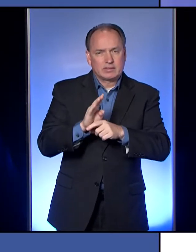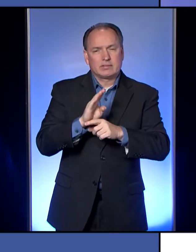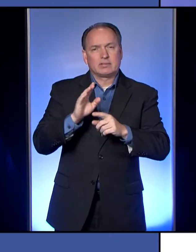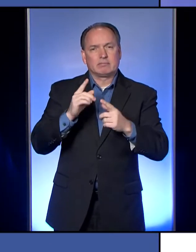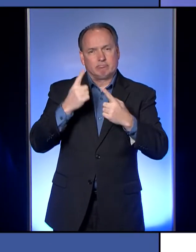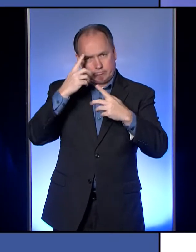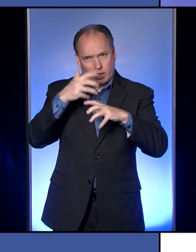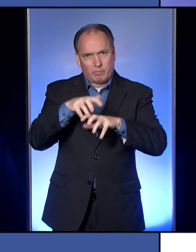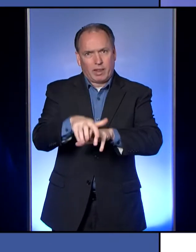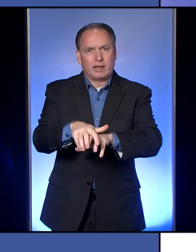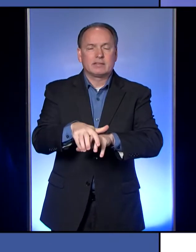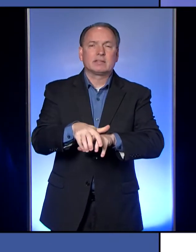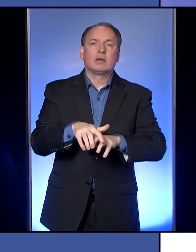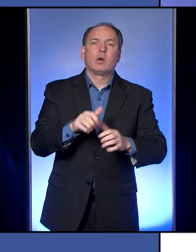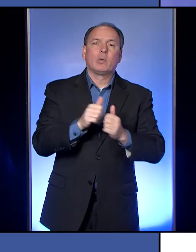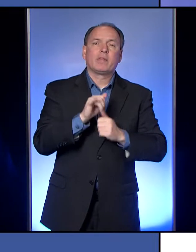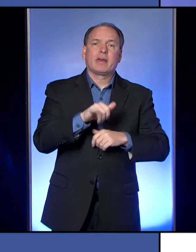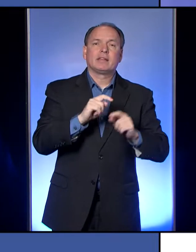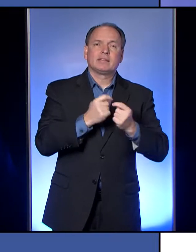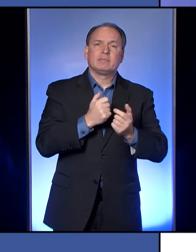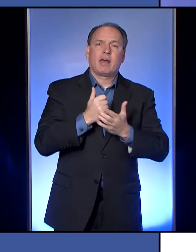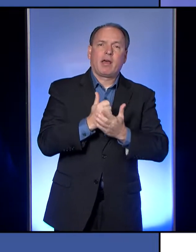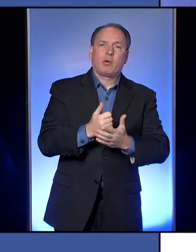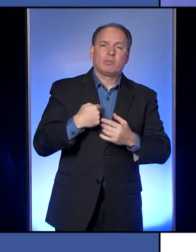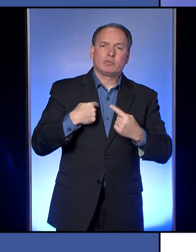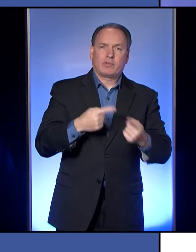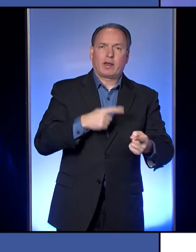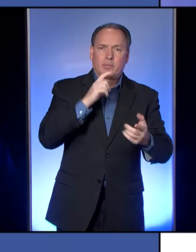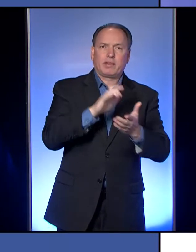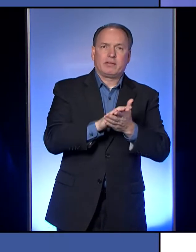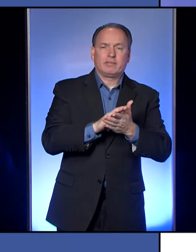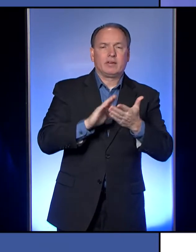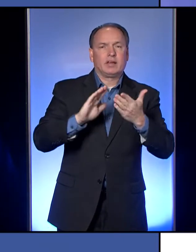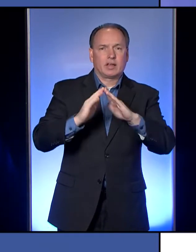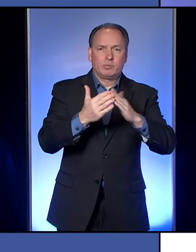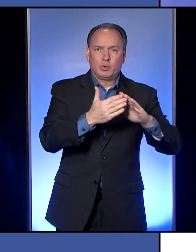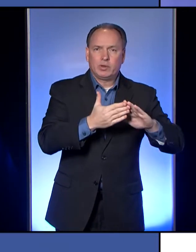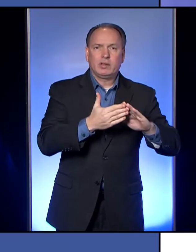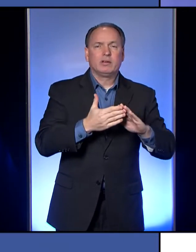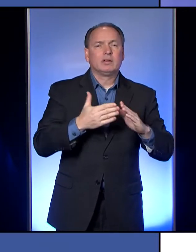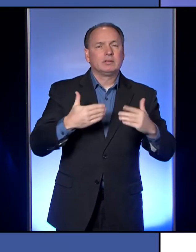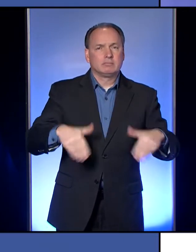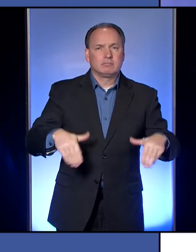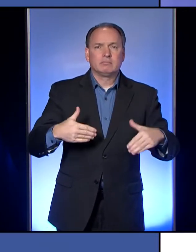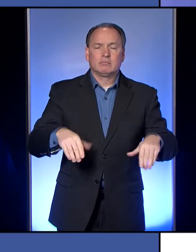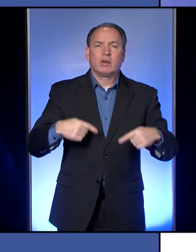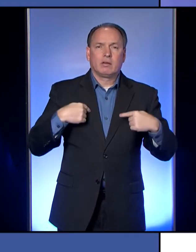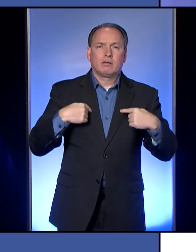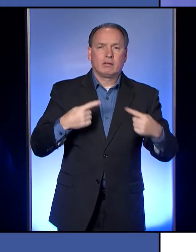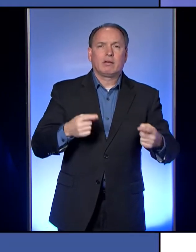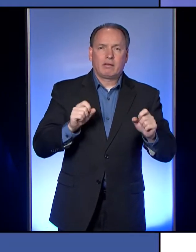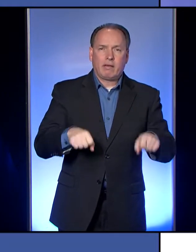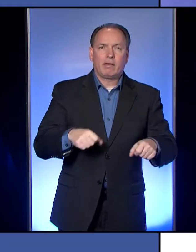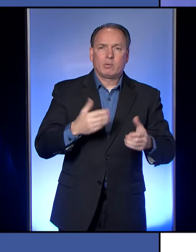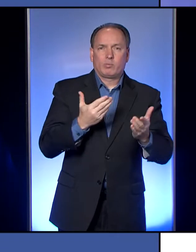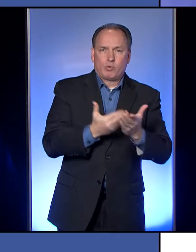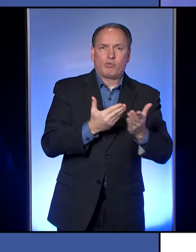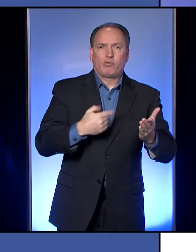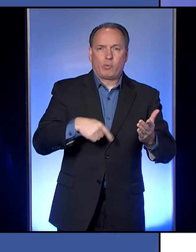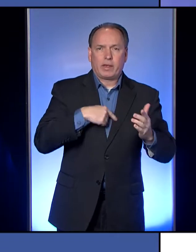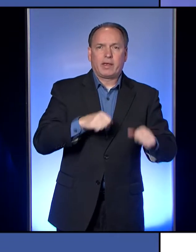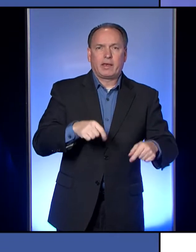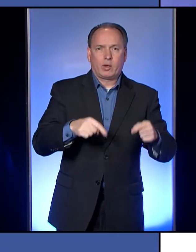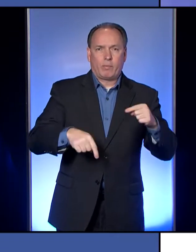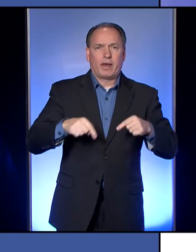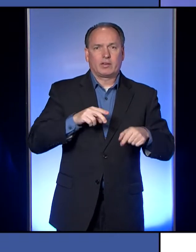And with the help of the enforcement team, I really do believe the citizens of Erie County can prove that we can get back to normal and we can get